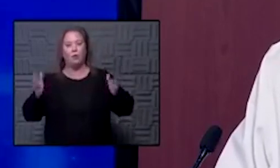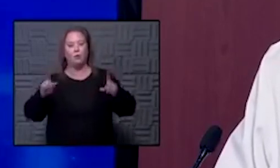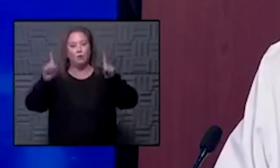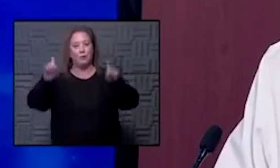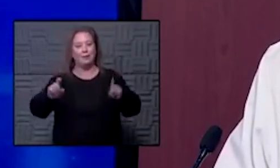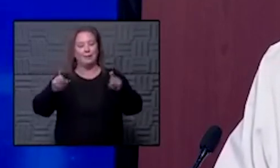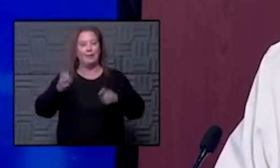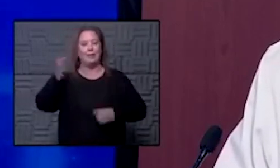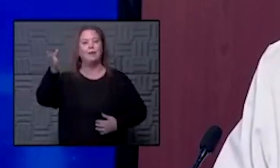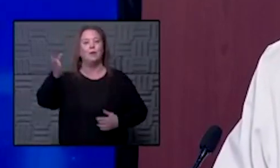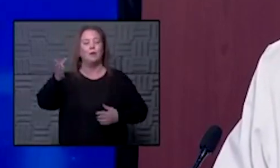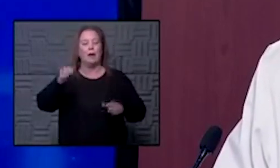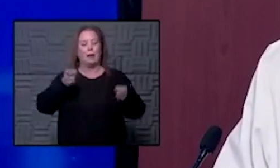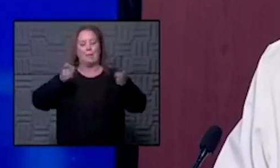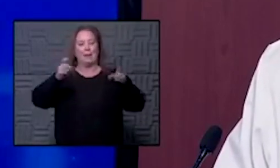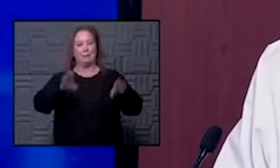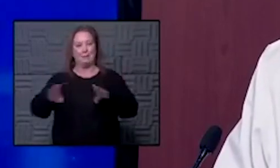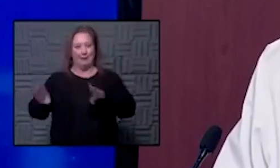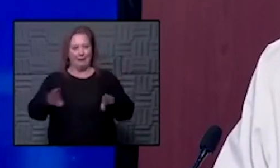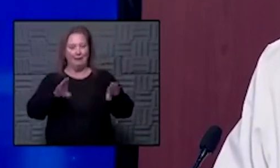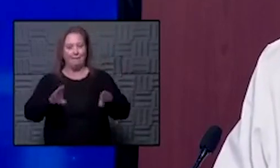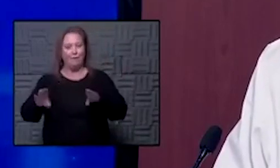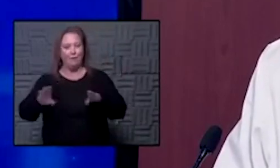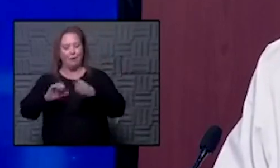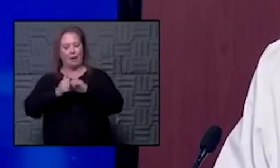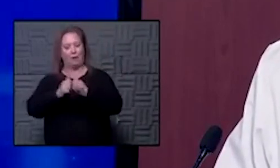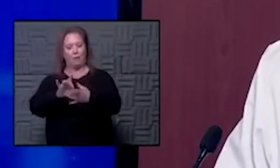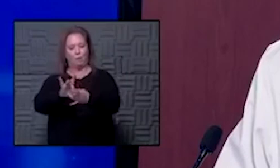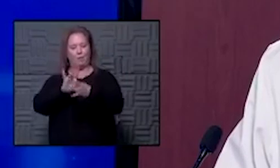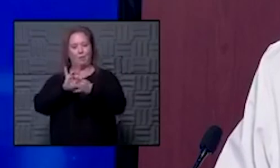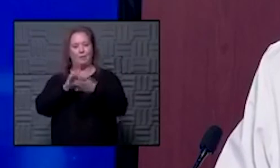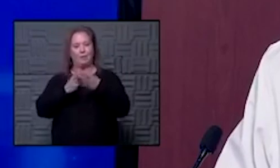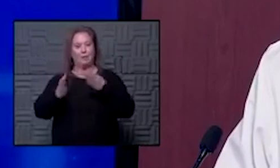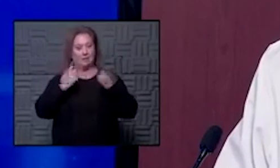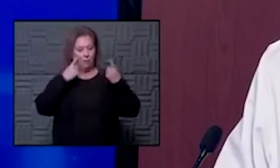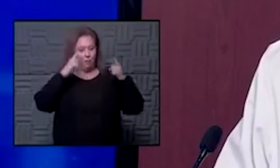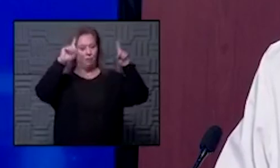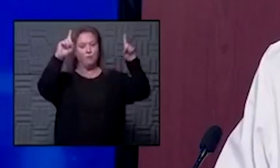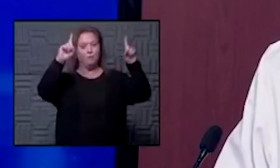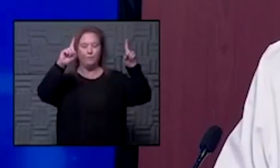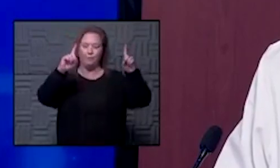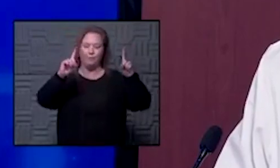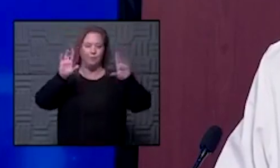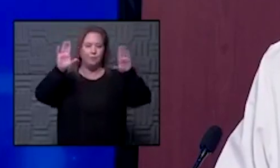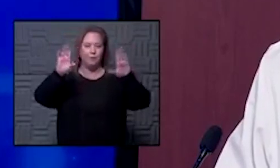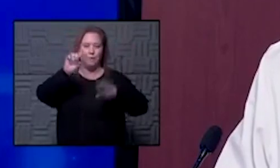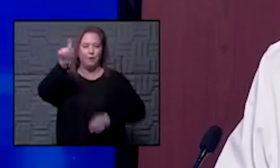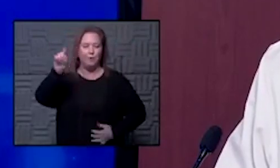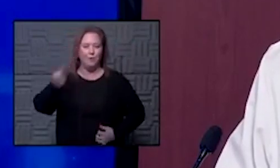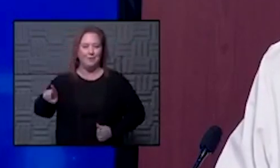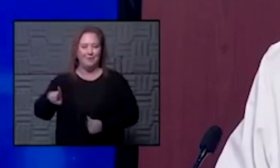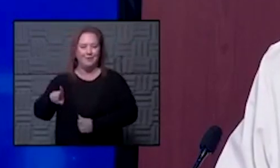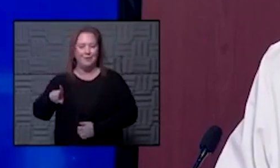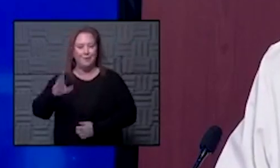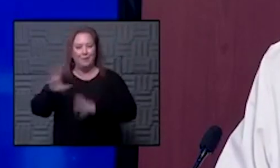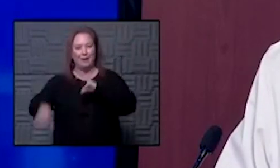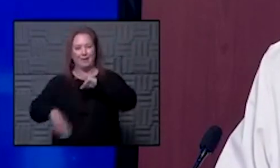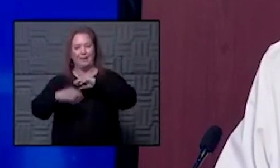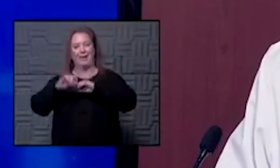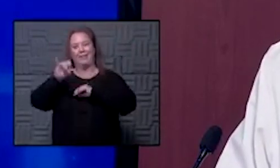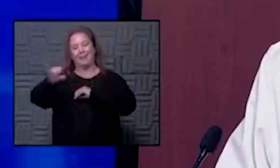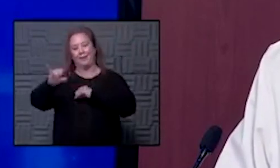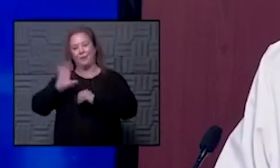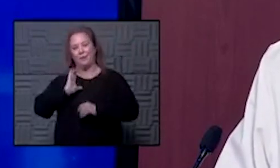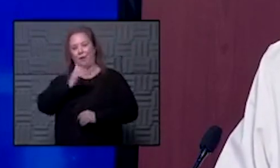and and manage behavior um to really to the things that we know work and i think it's a great question we'll have to maybe add that to our